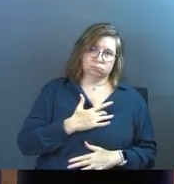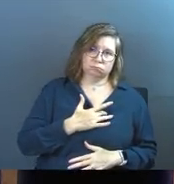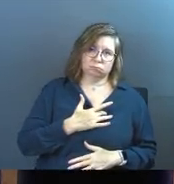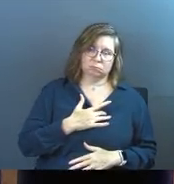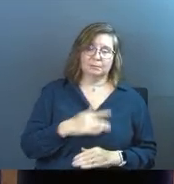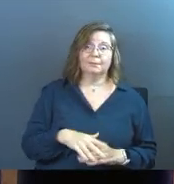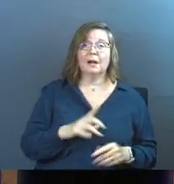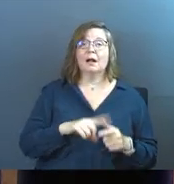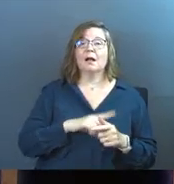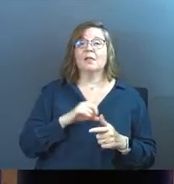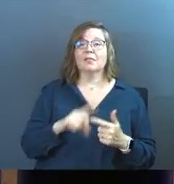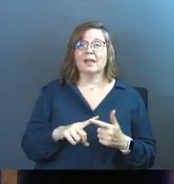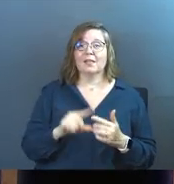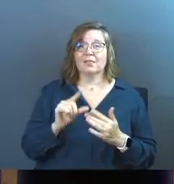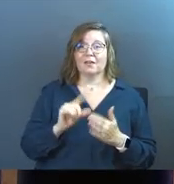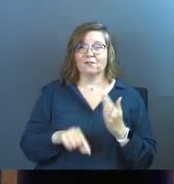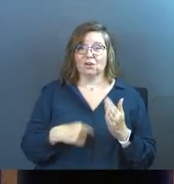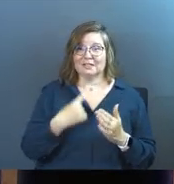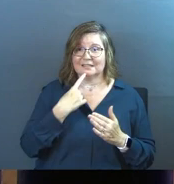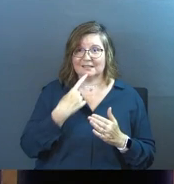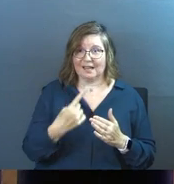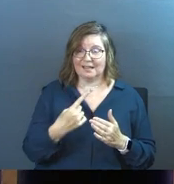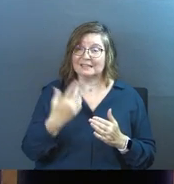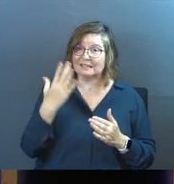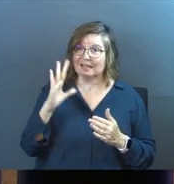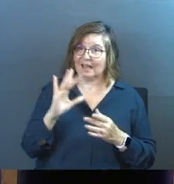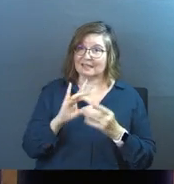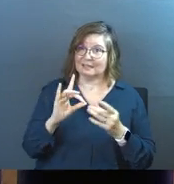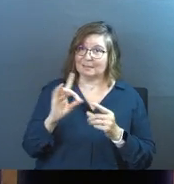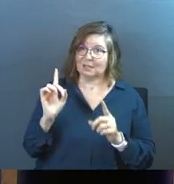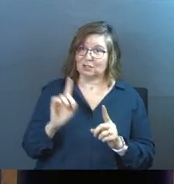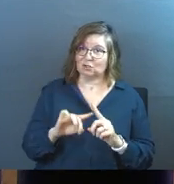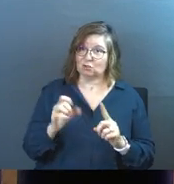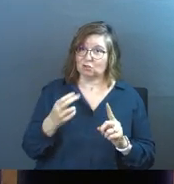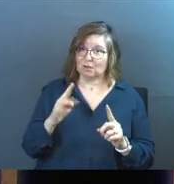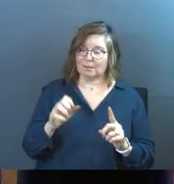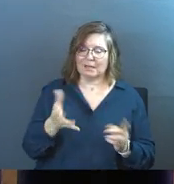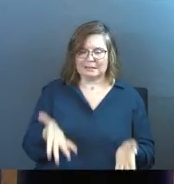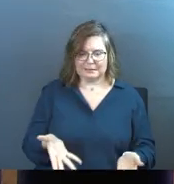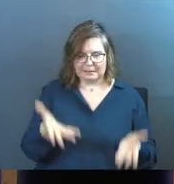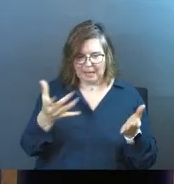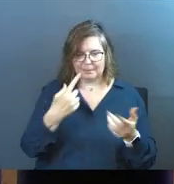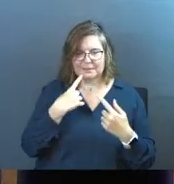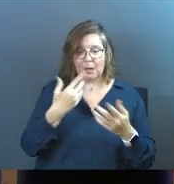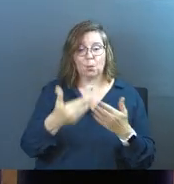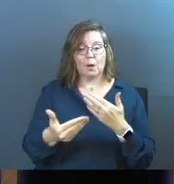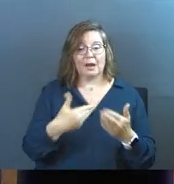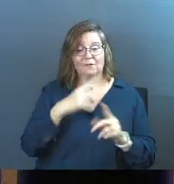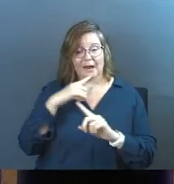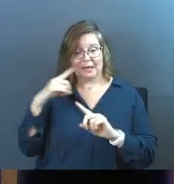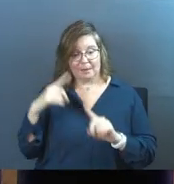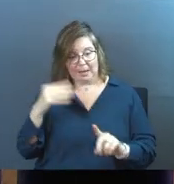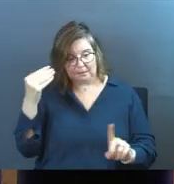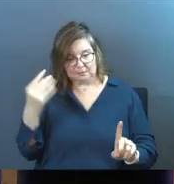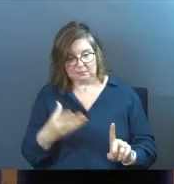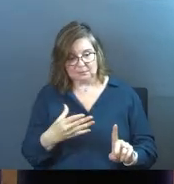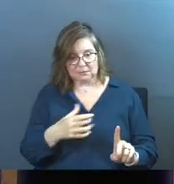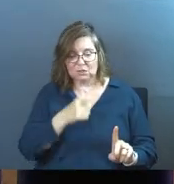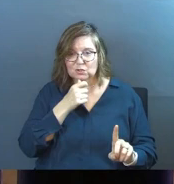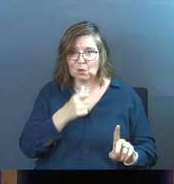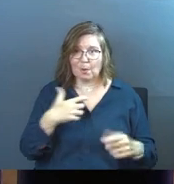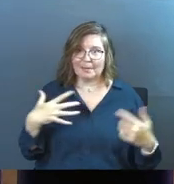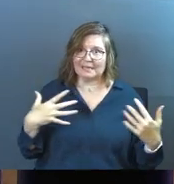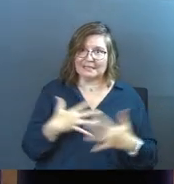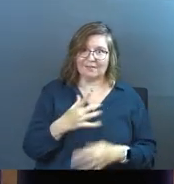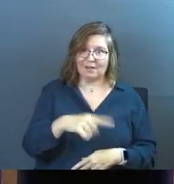Oh, and then the verse says this, this is God speaking to Jeremiah. says, stand up and say to them, whatever I command you, do not